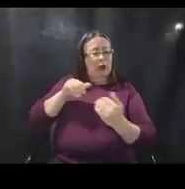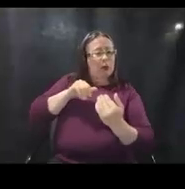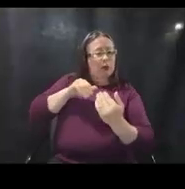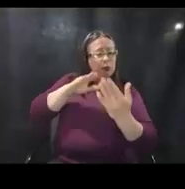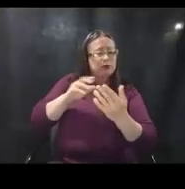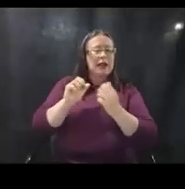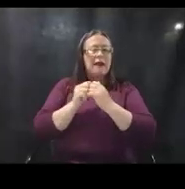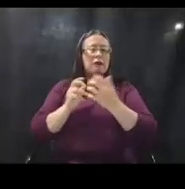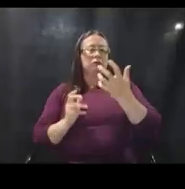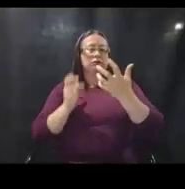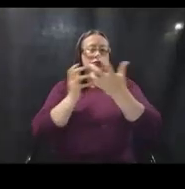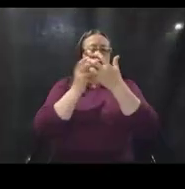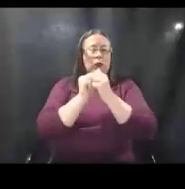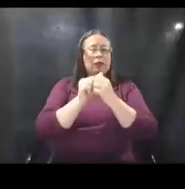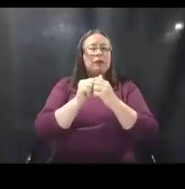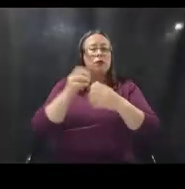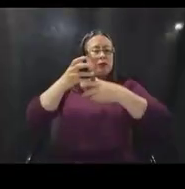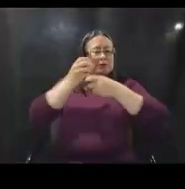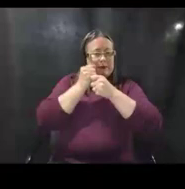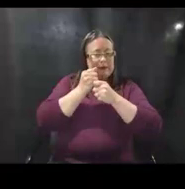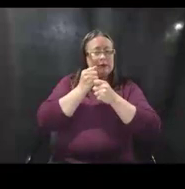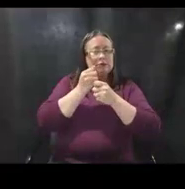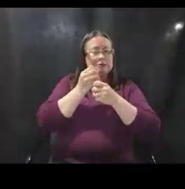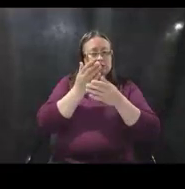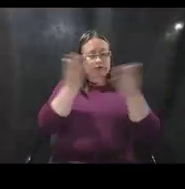into yours. Next slide, please.